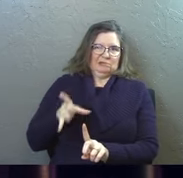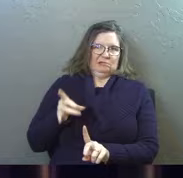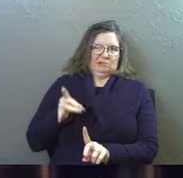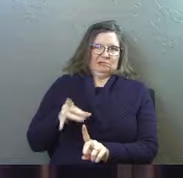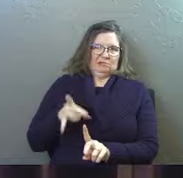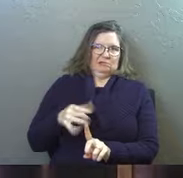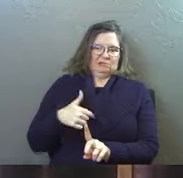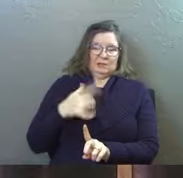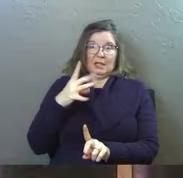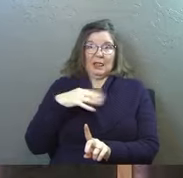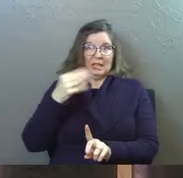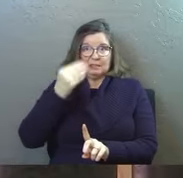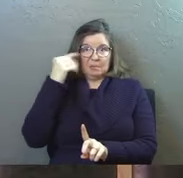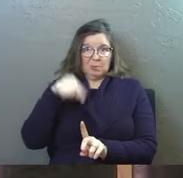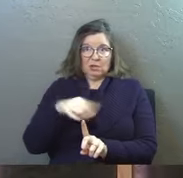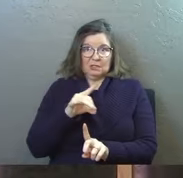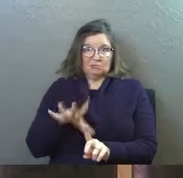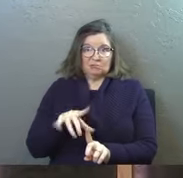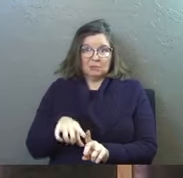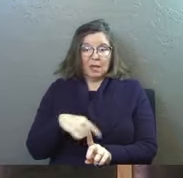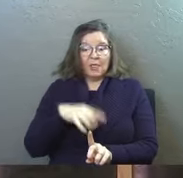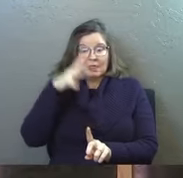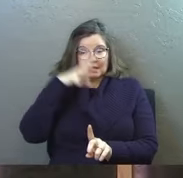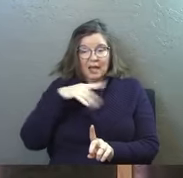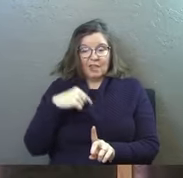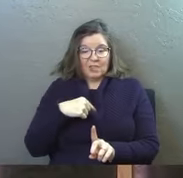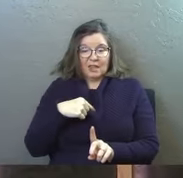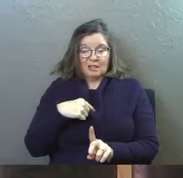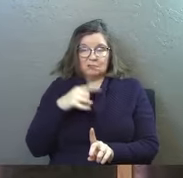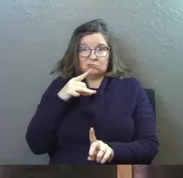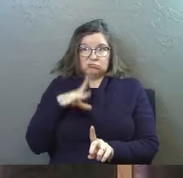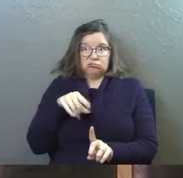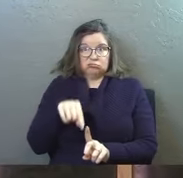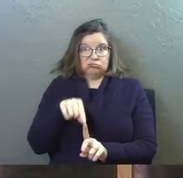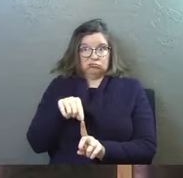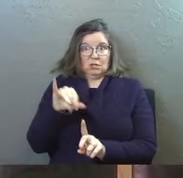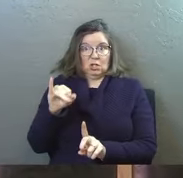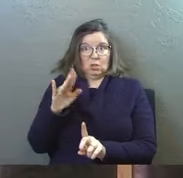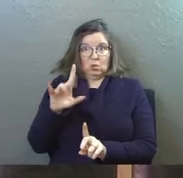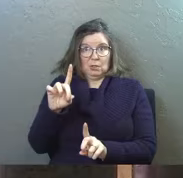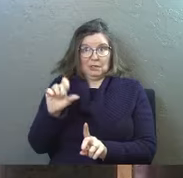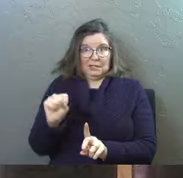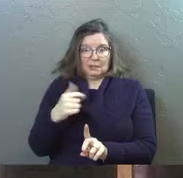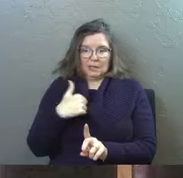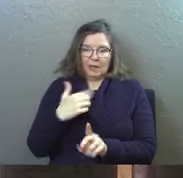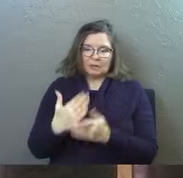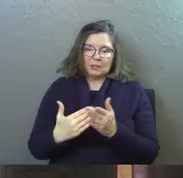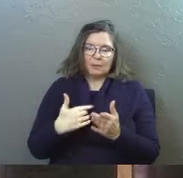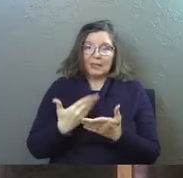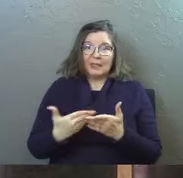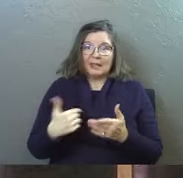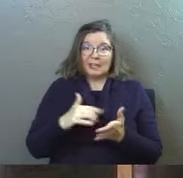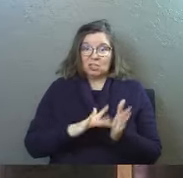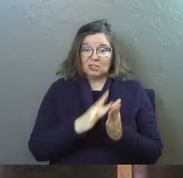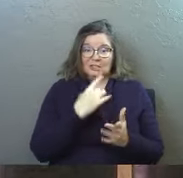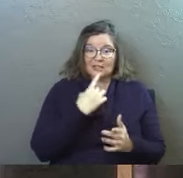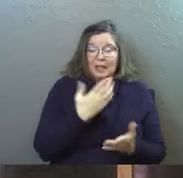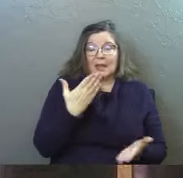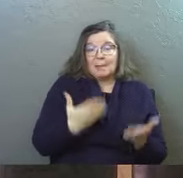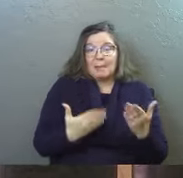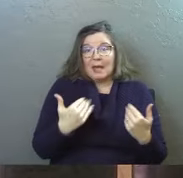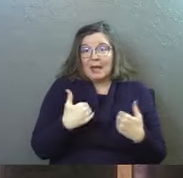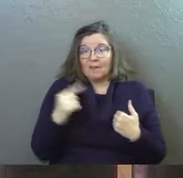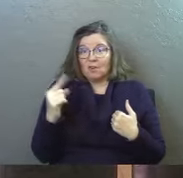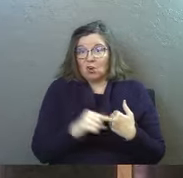They didn't like his memory. And this guy that they very much did not like they get some indications some things that Jesus said he